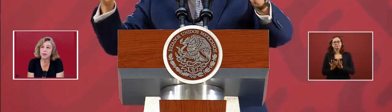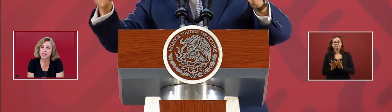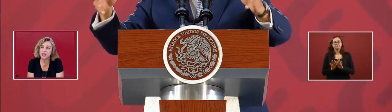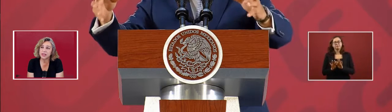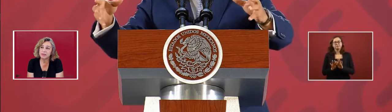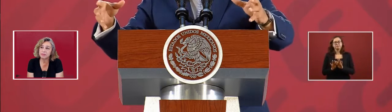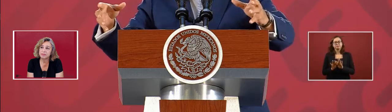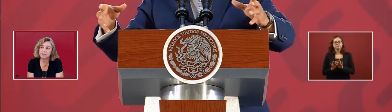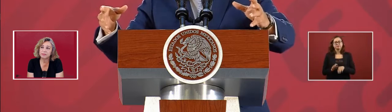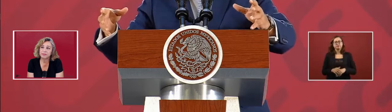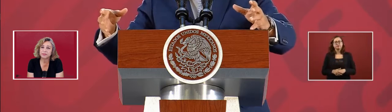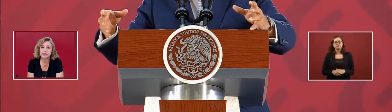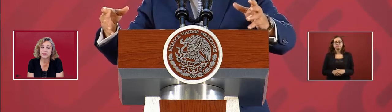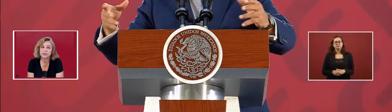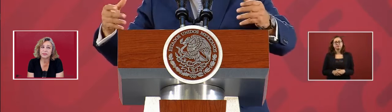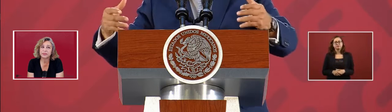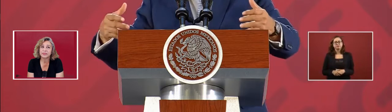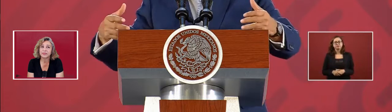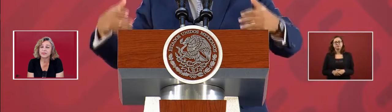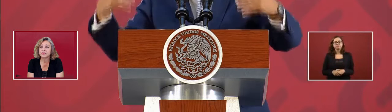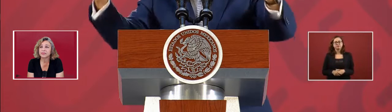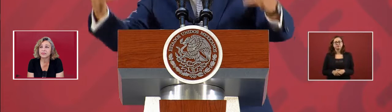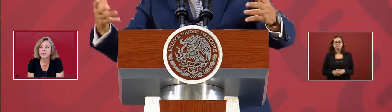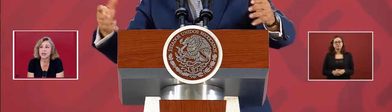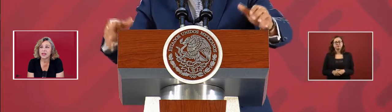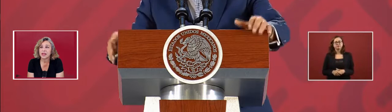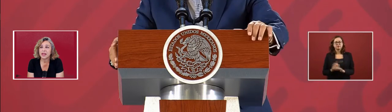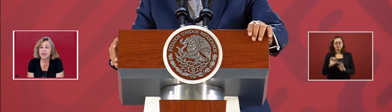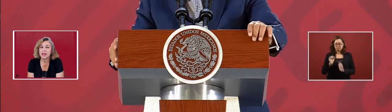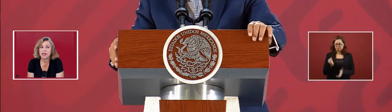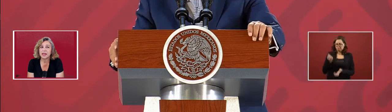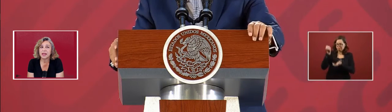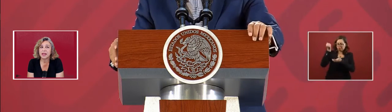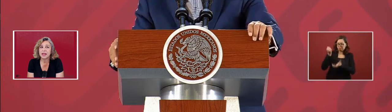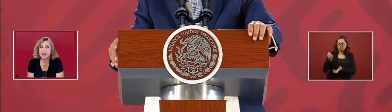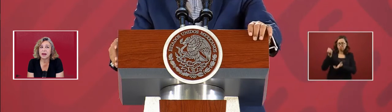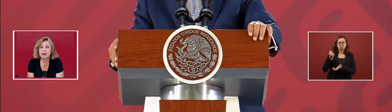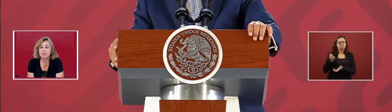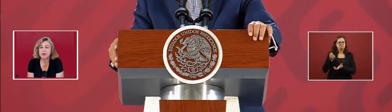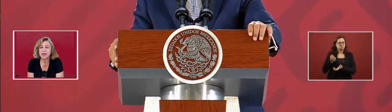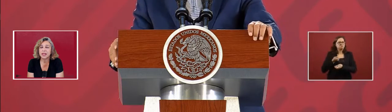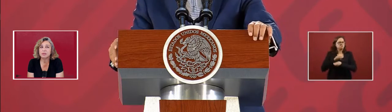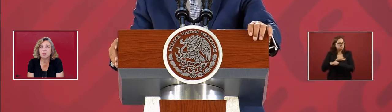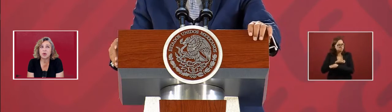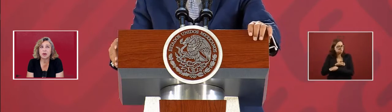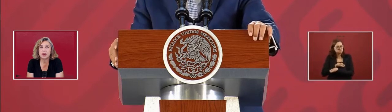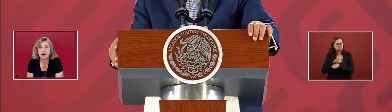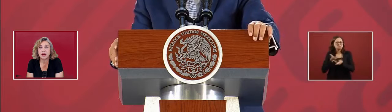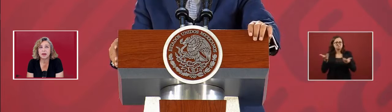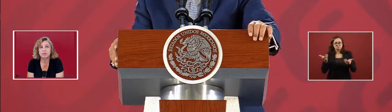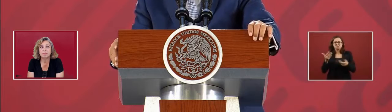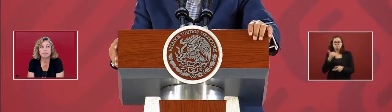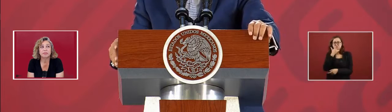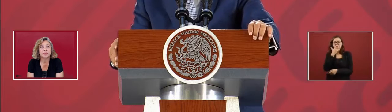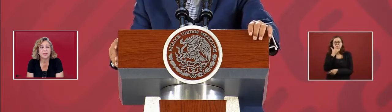The budget is more,